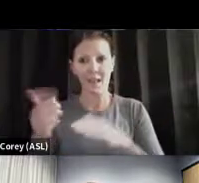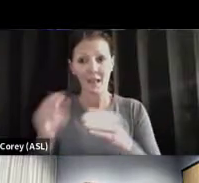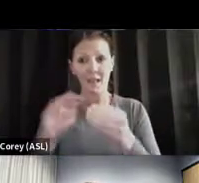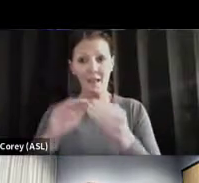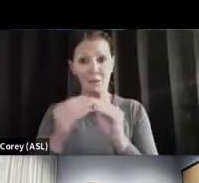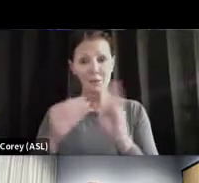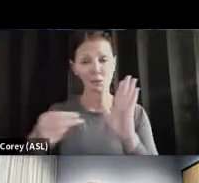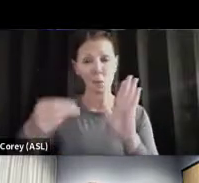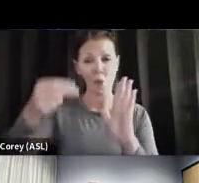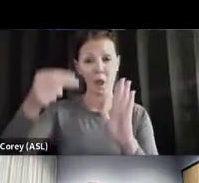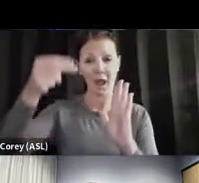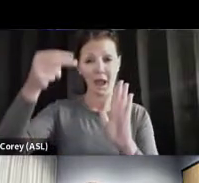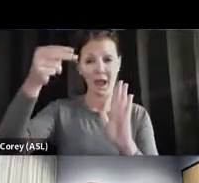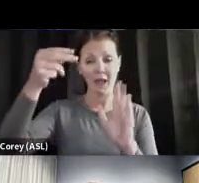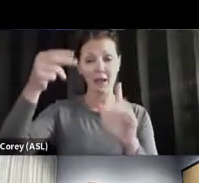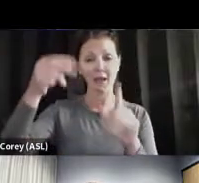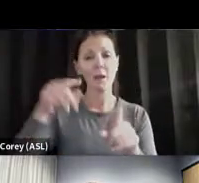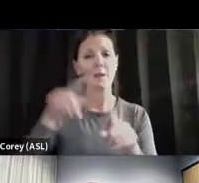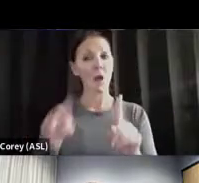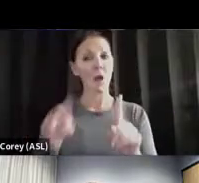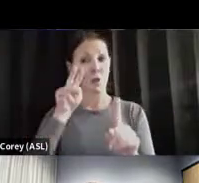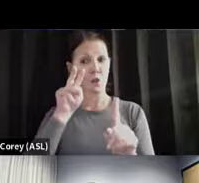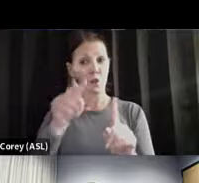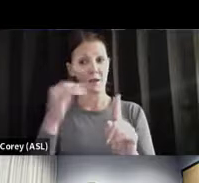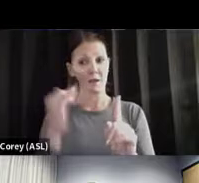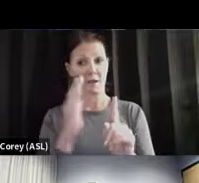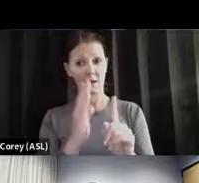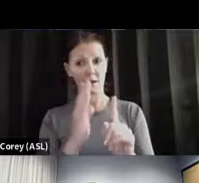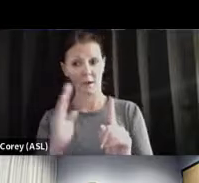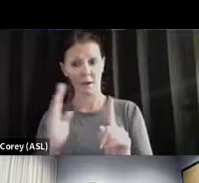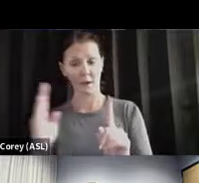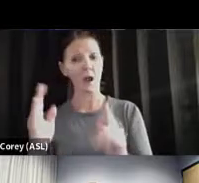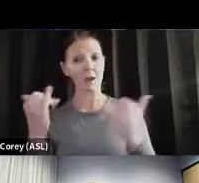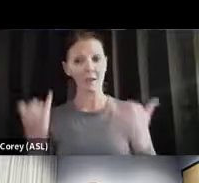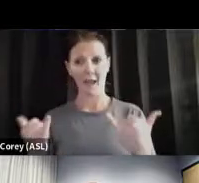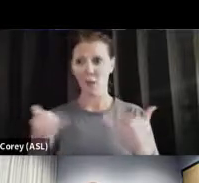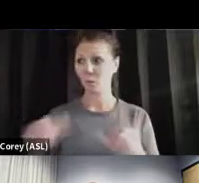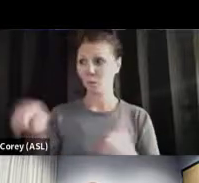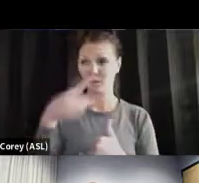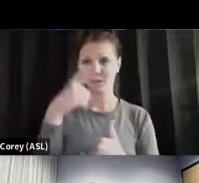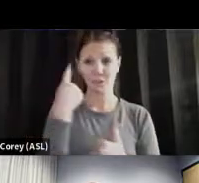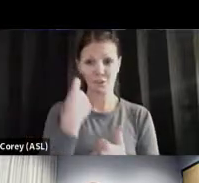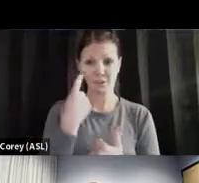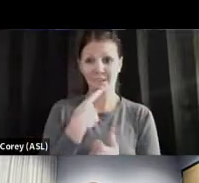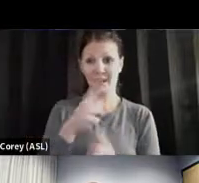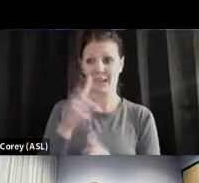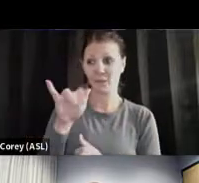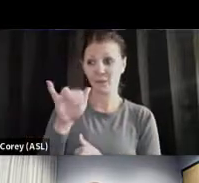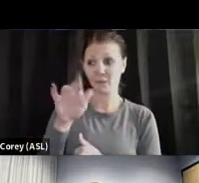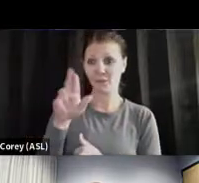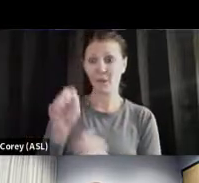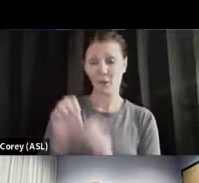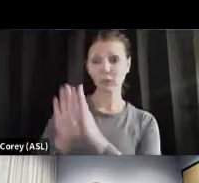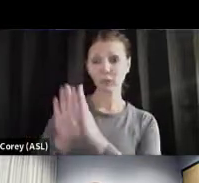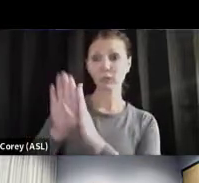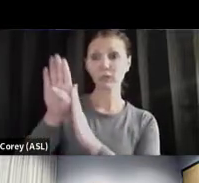The virus is surging, but notice here, the deaths are lower. We have changed the dynamic of this pandemic.